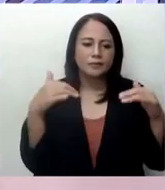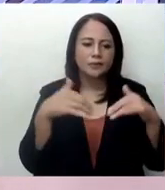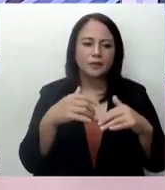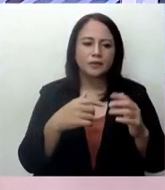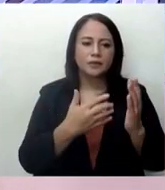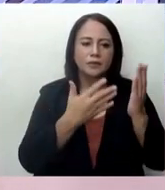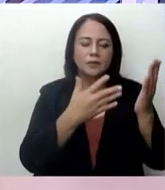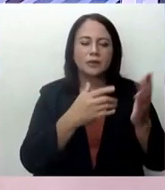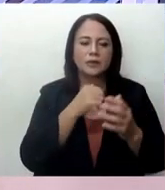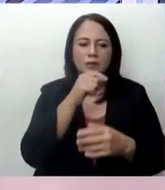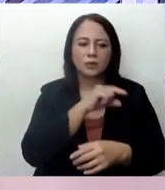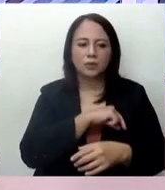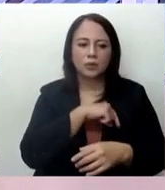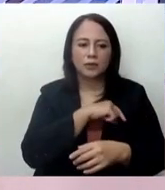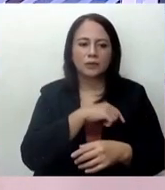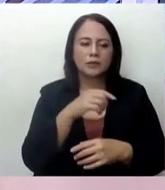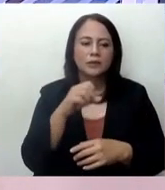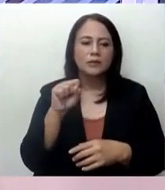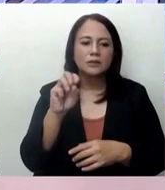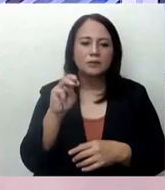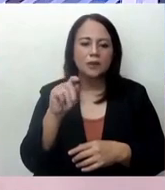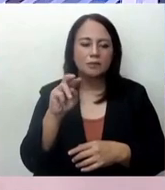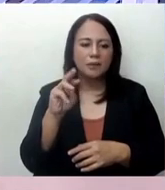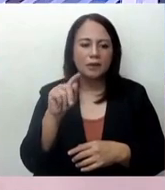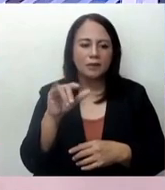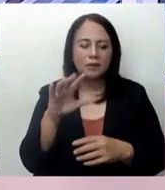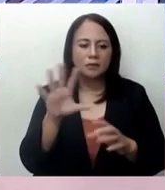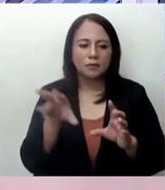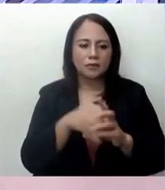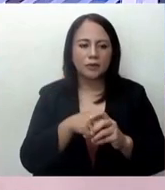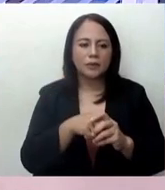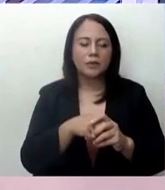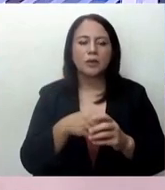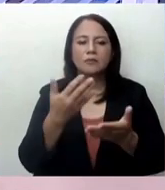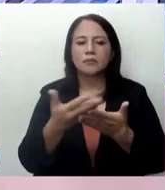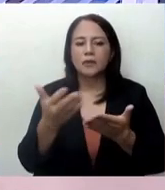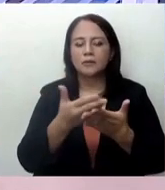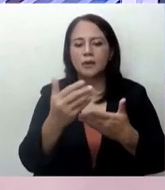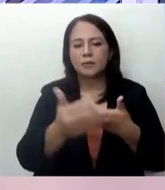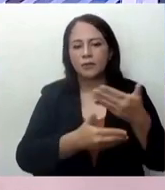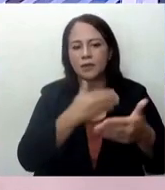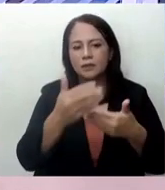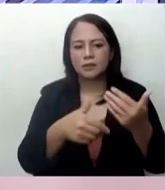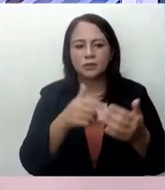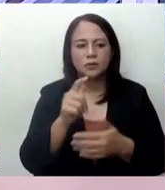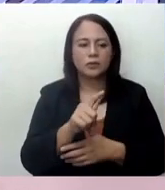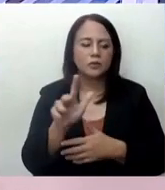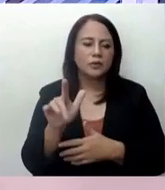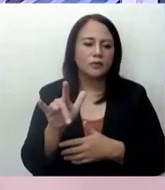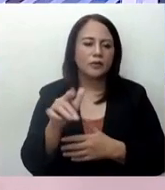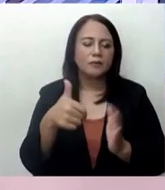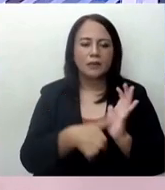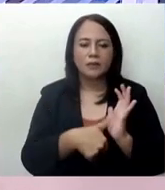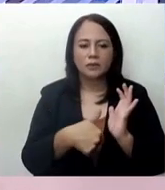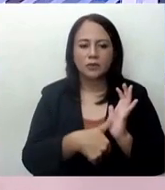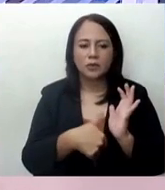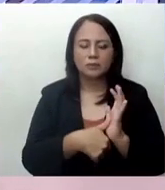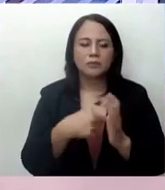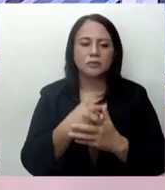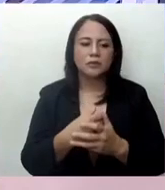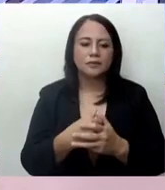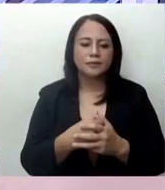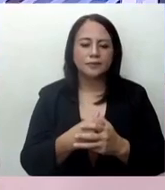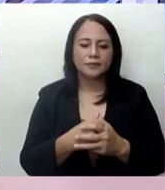disqualify Smartmatic from participating in the procurement process for the 2025 elections. Our very own Victoria